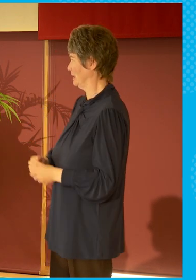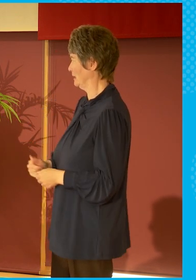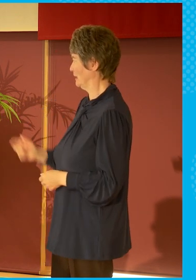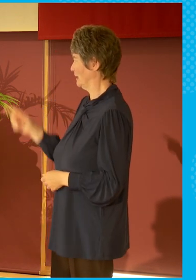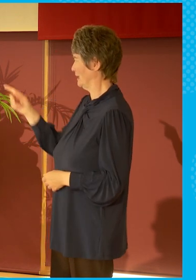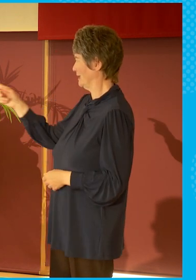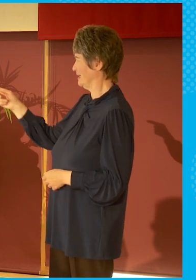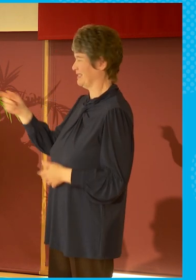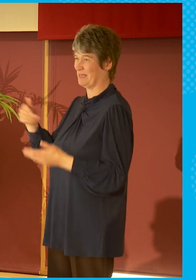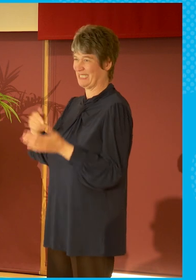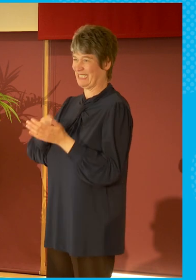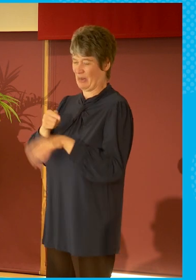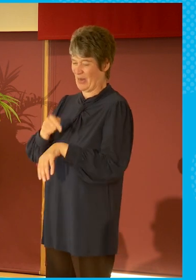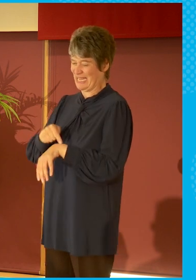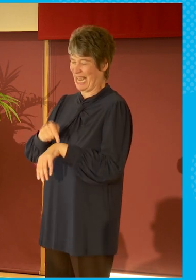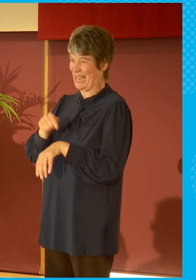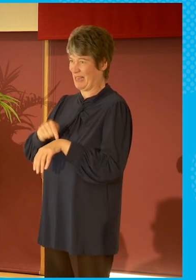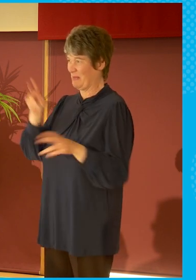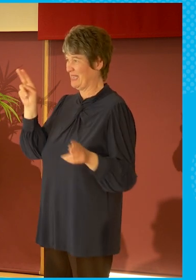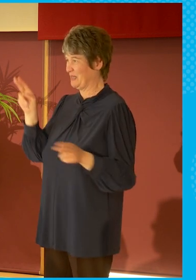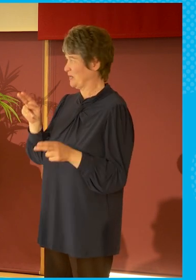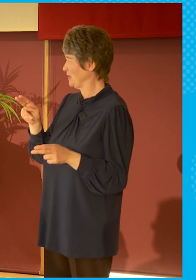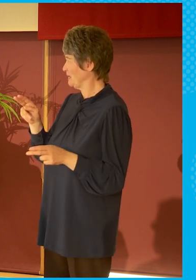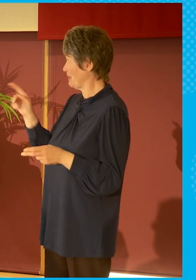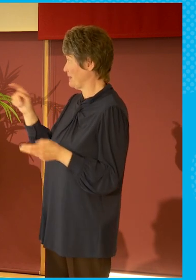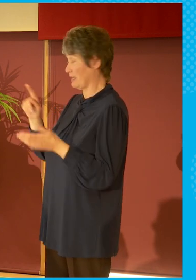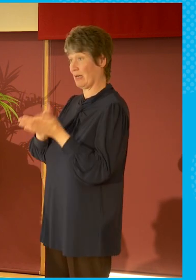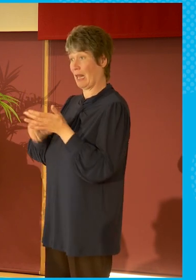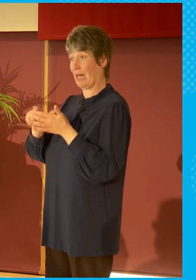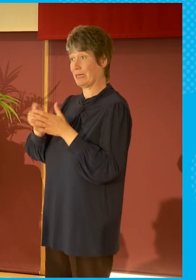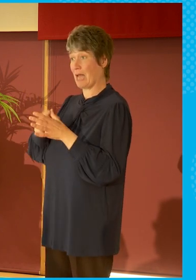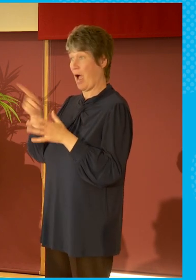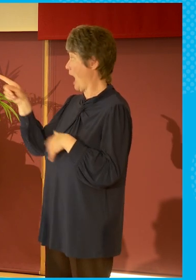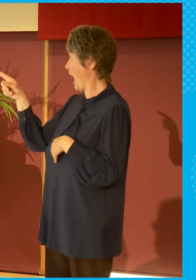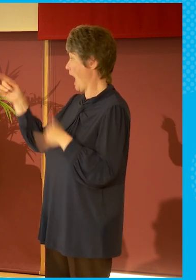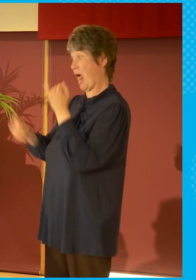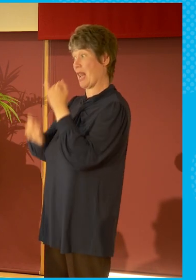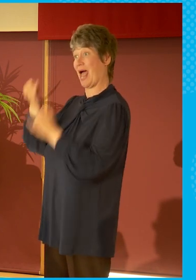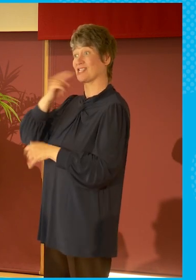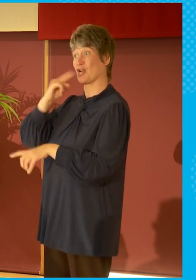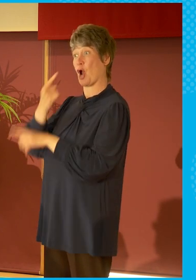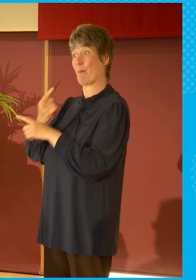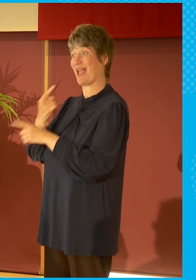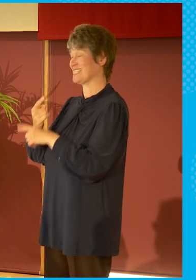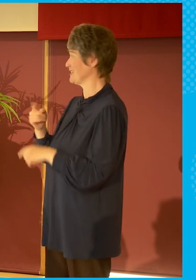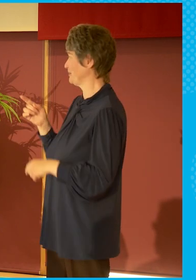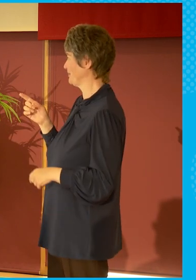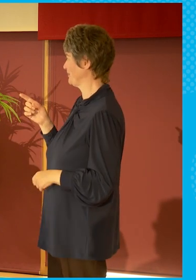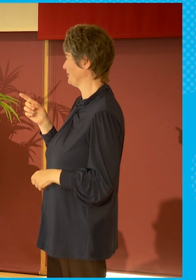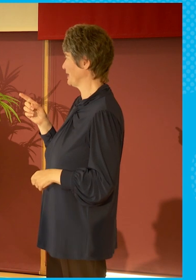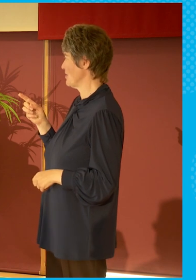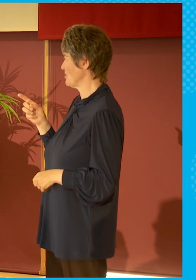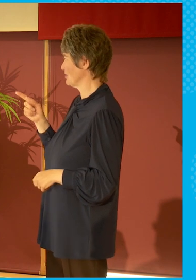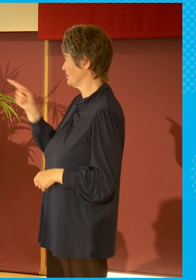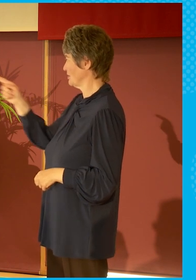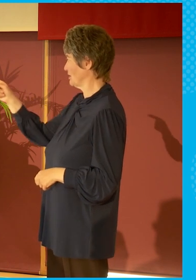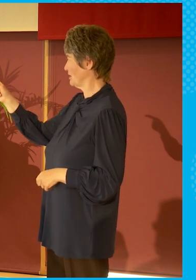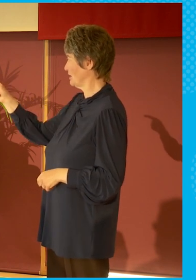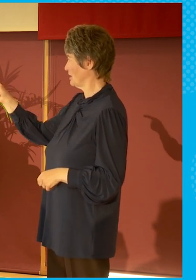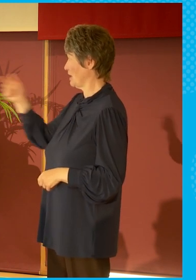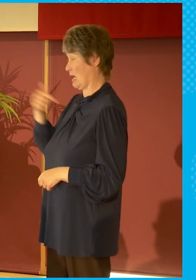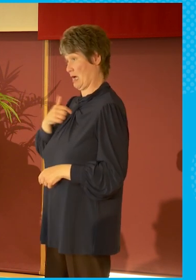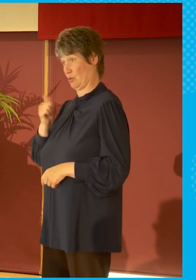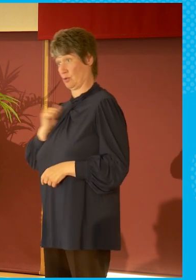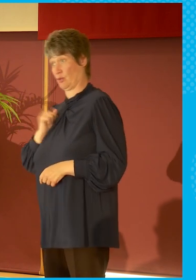any more questions, I'm afraid. Linda, you get the final word. I get the final word. I was actually going to give you final word. I was going to ask, actually, the questioner for the interview